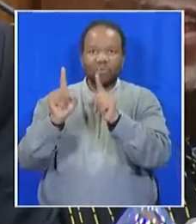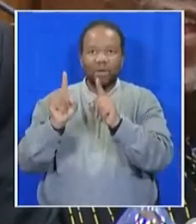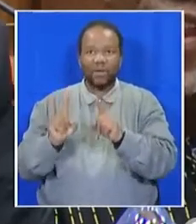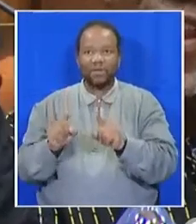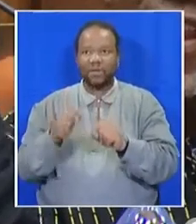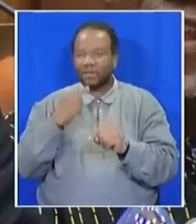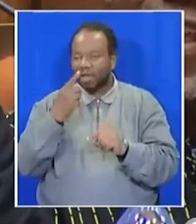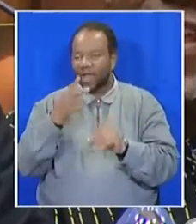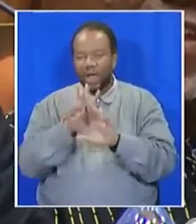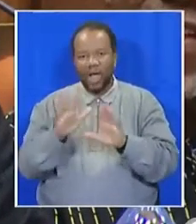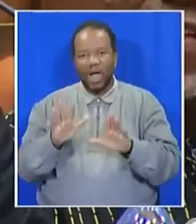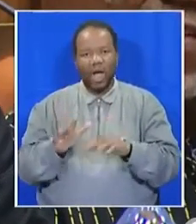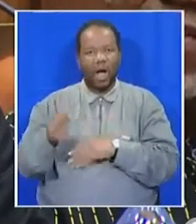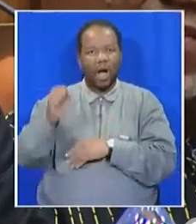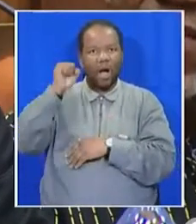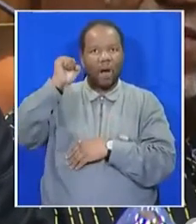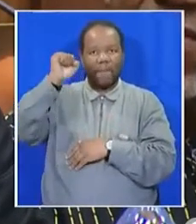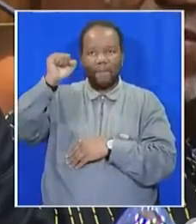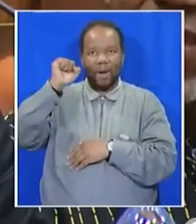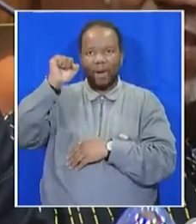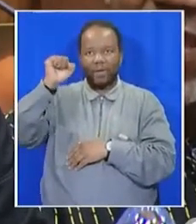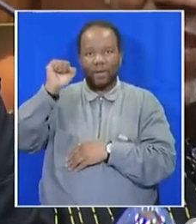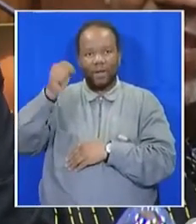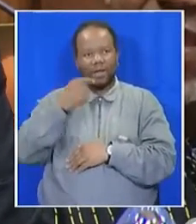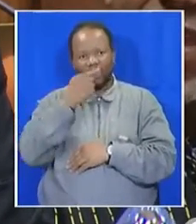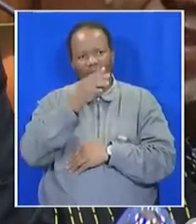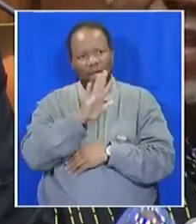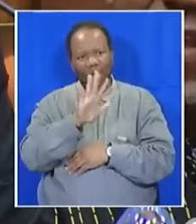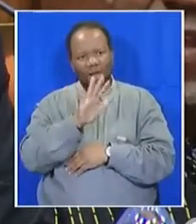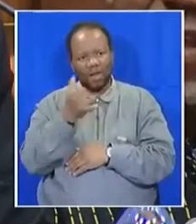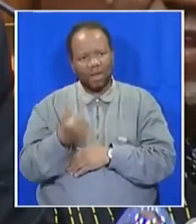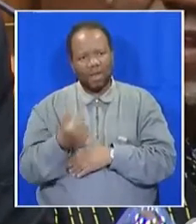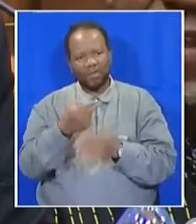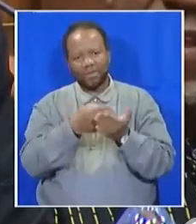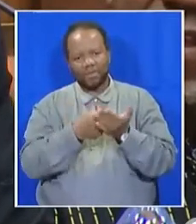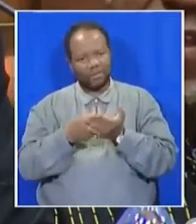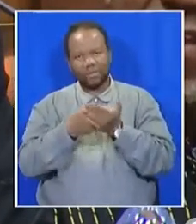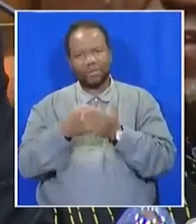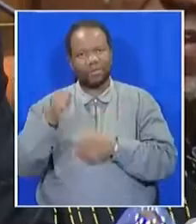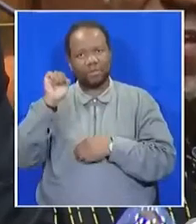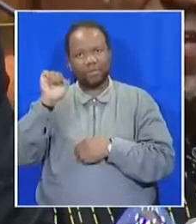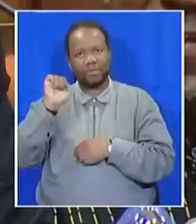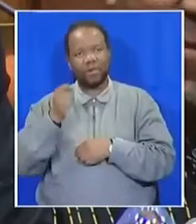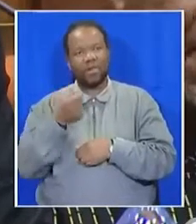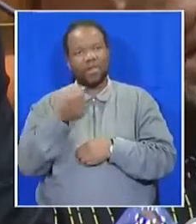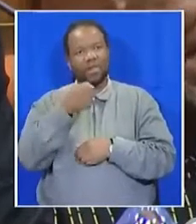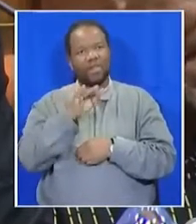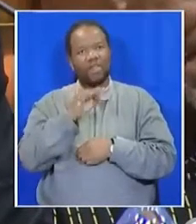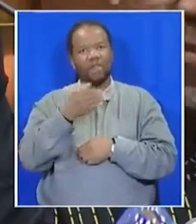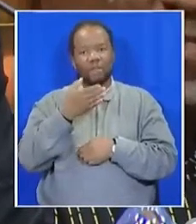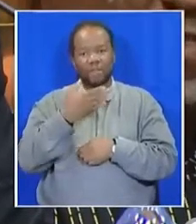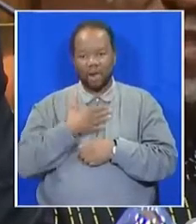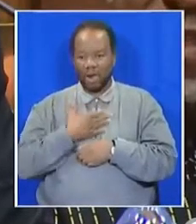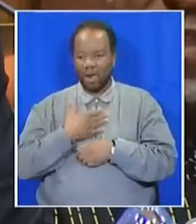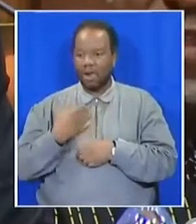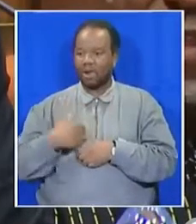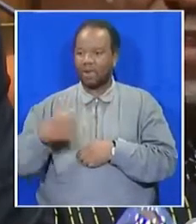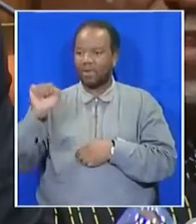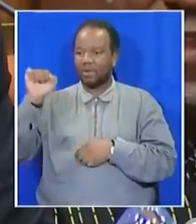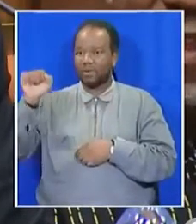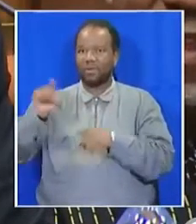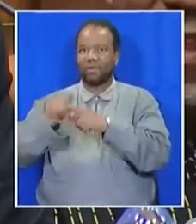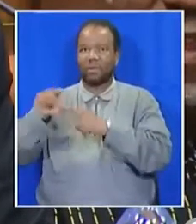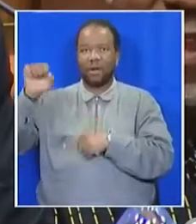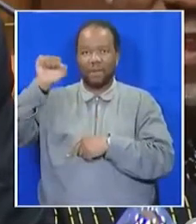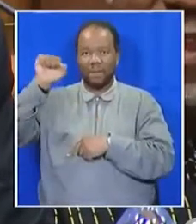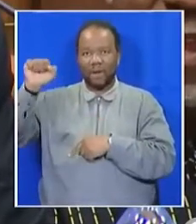said, no, Mac, that's not how you go about the business. You must remember, if I had raised my right hand there and said,